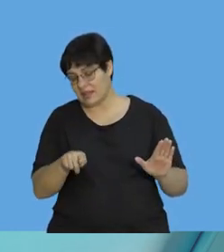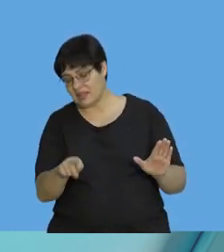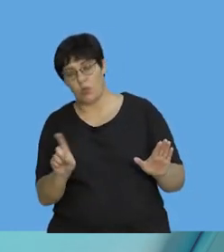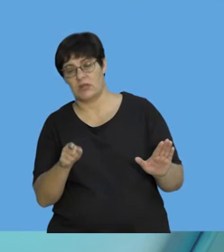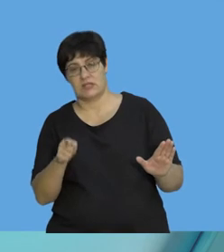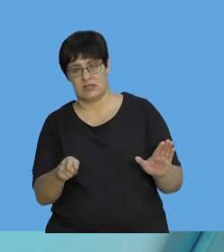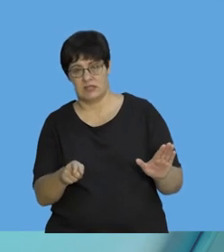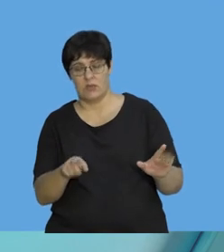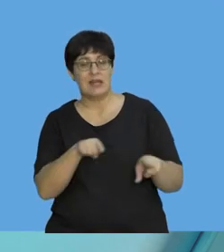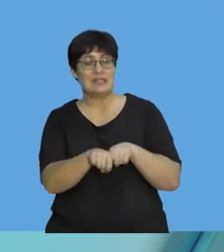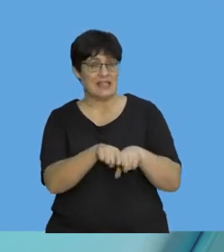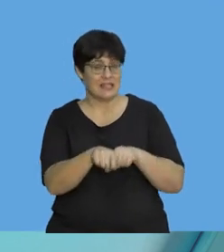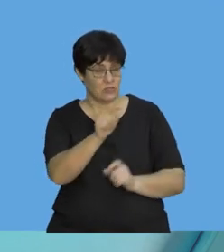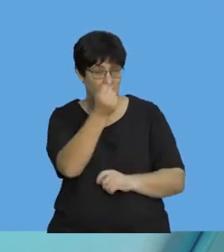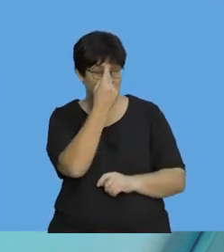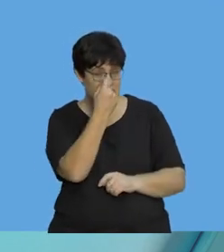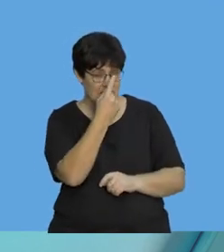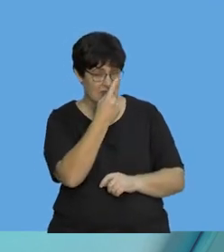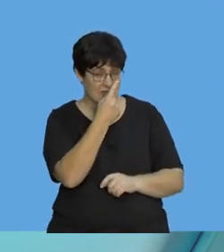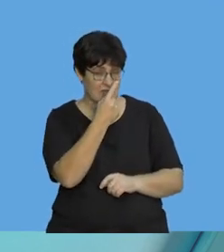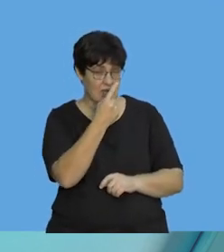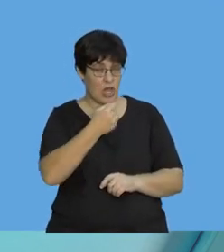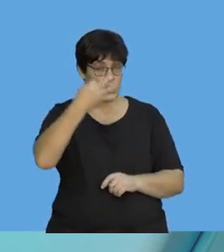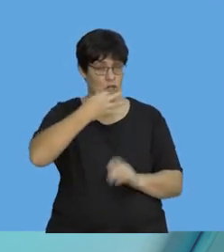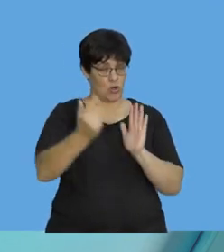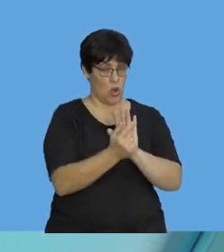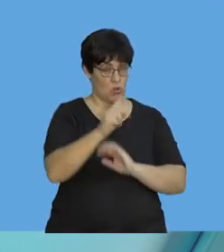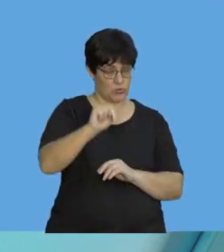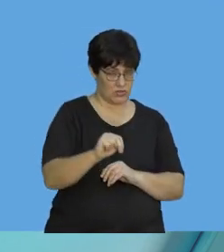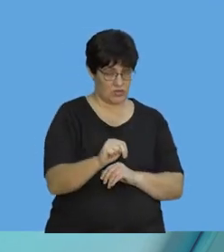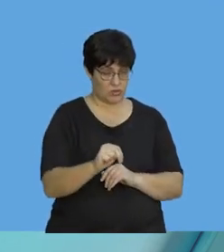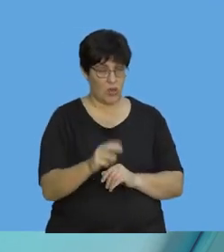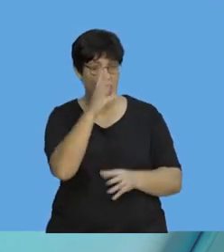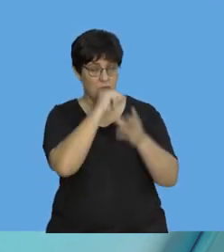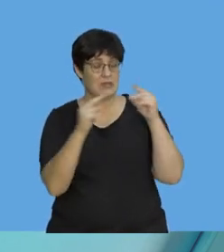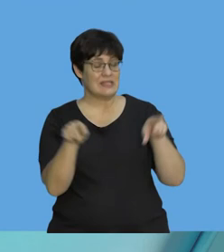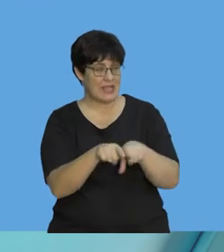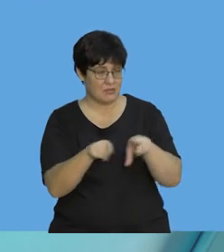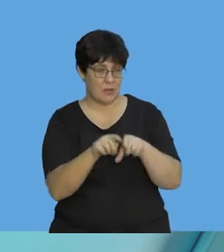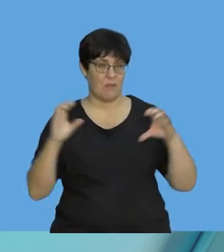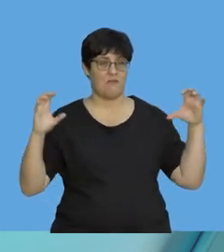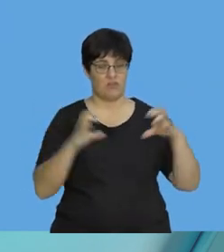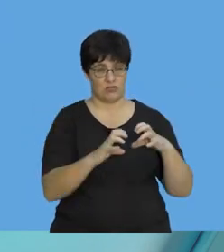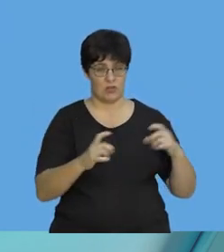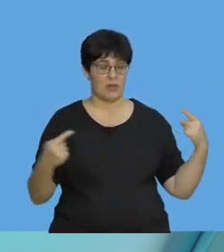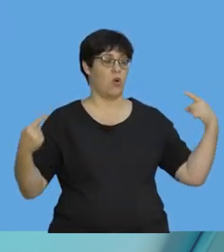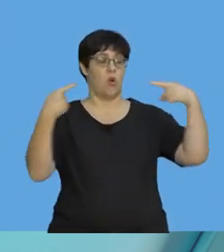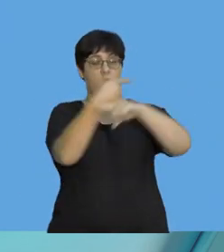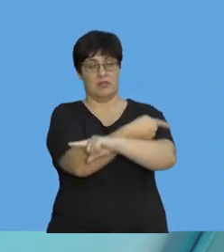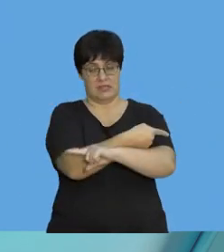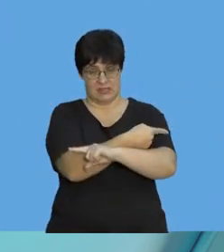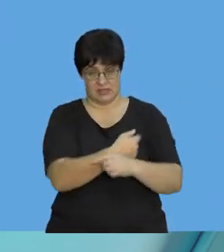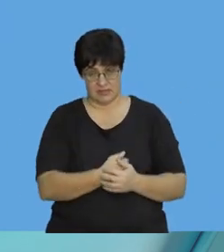force on the other? Because we're testing, do you understand Newton's third law? So they should experience the same force, but in